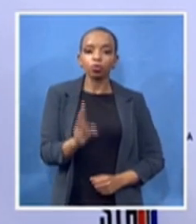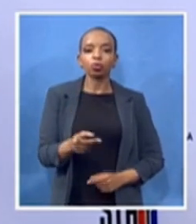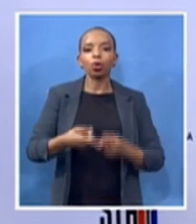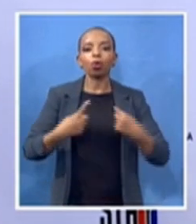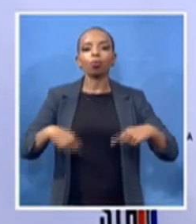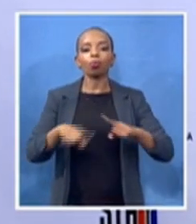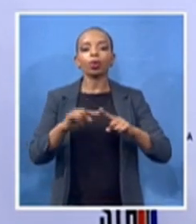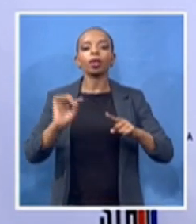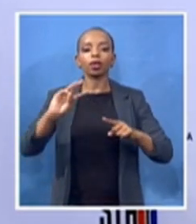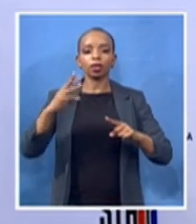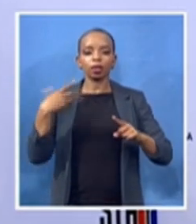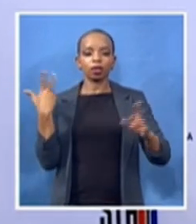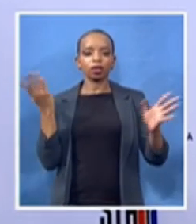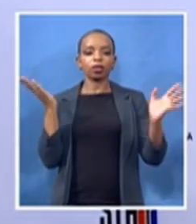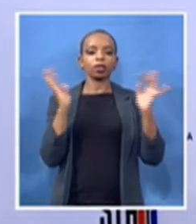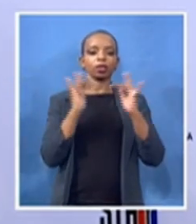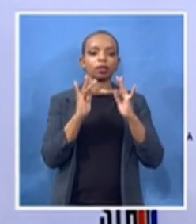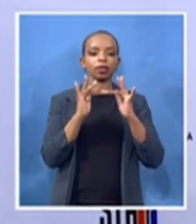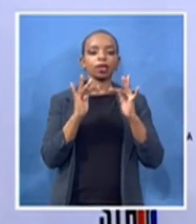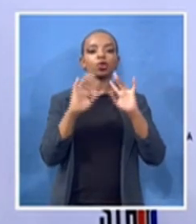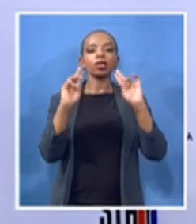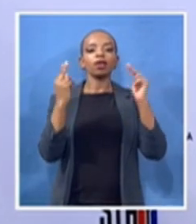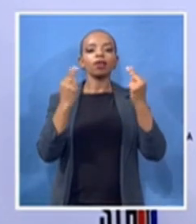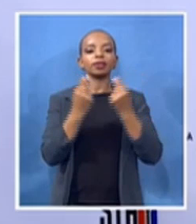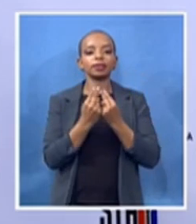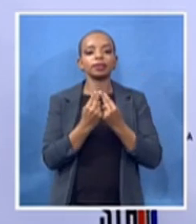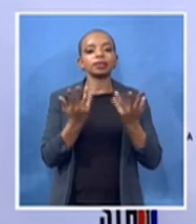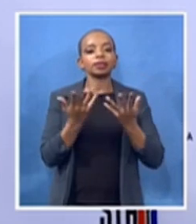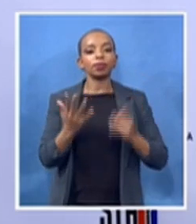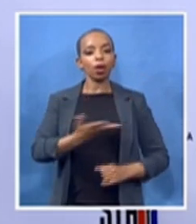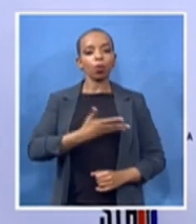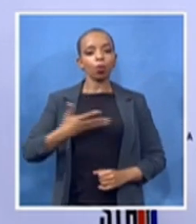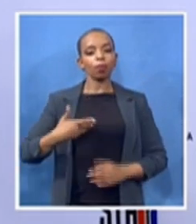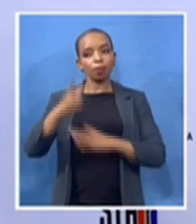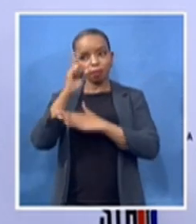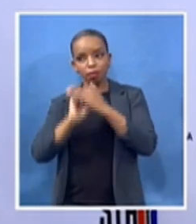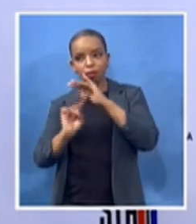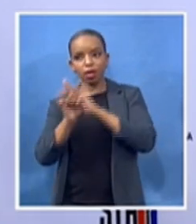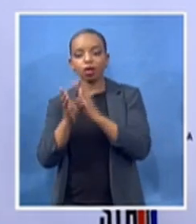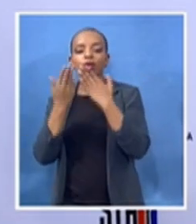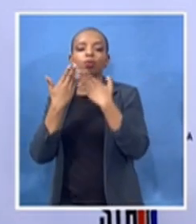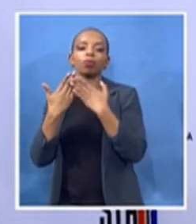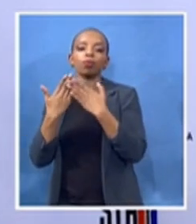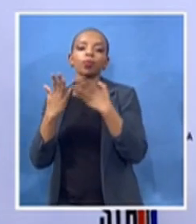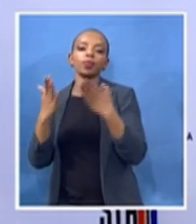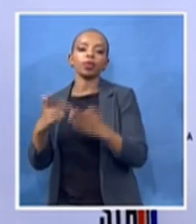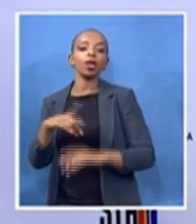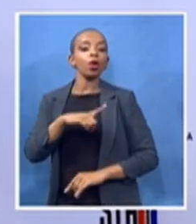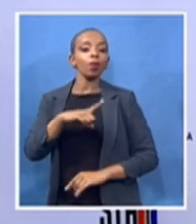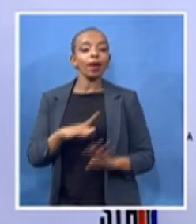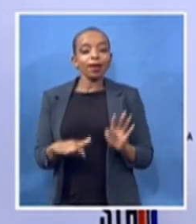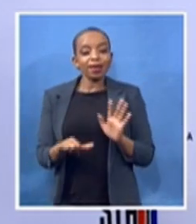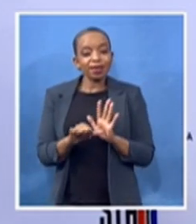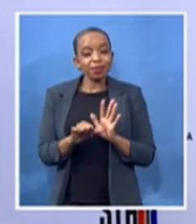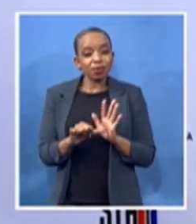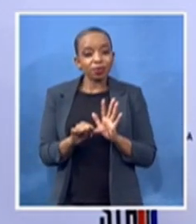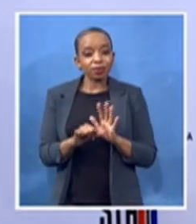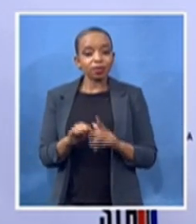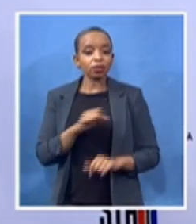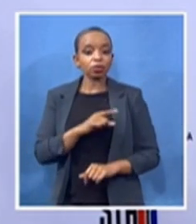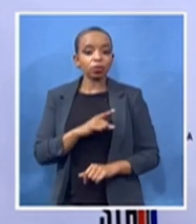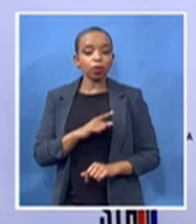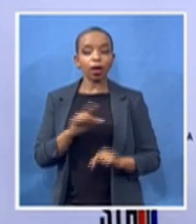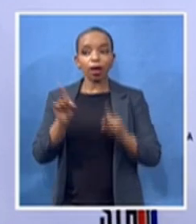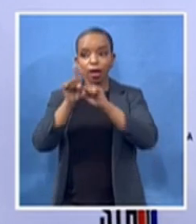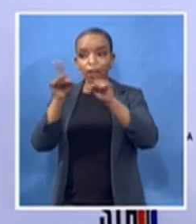charlotte because it's important that the universities who actually take initiative to remember her and to keep her